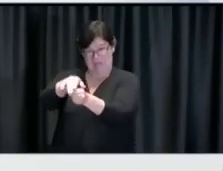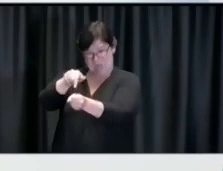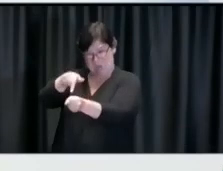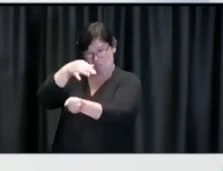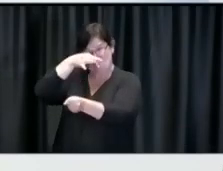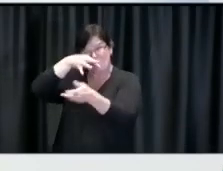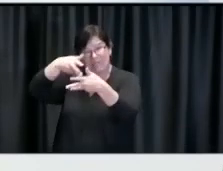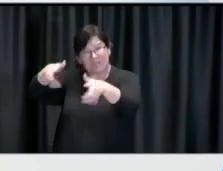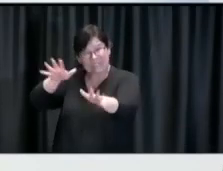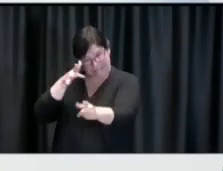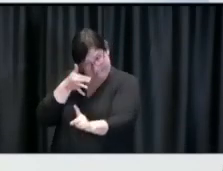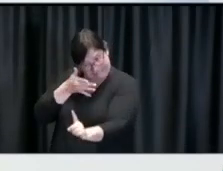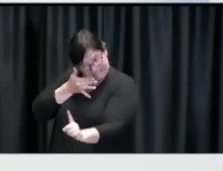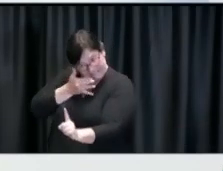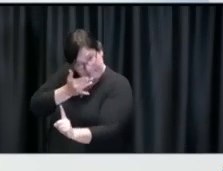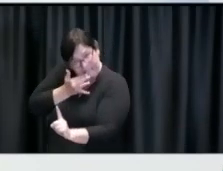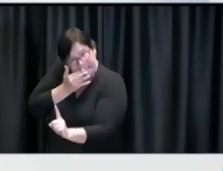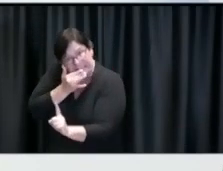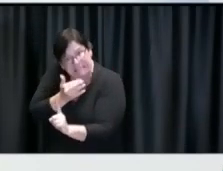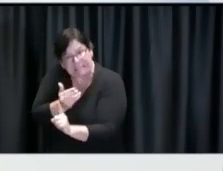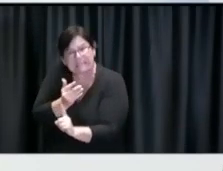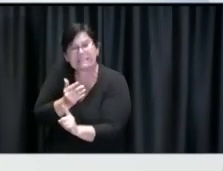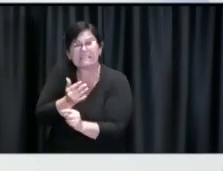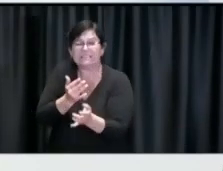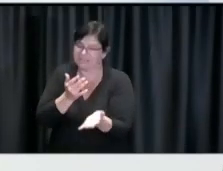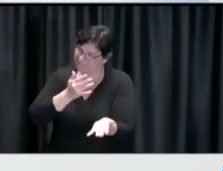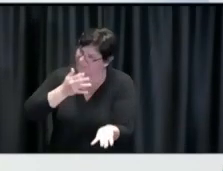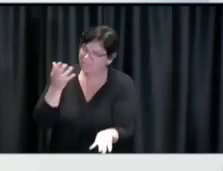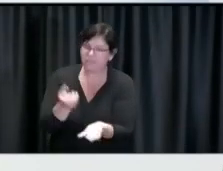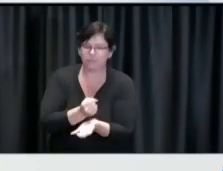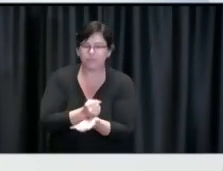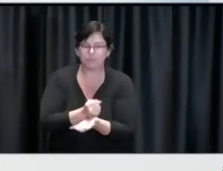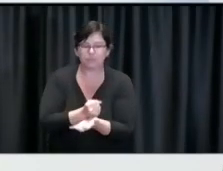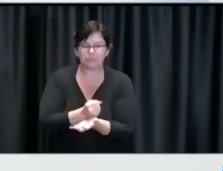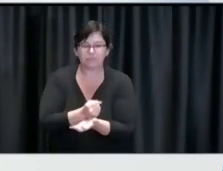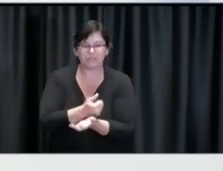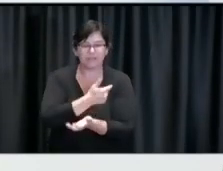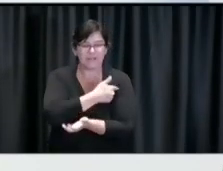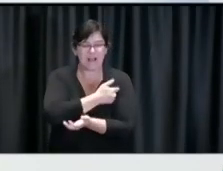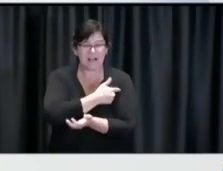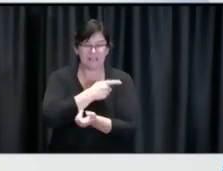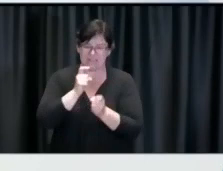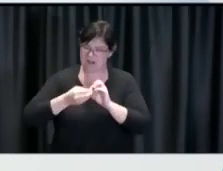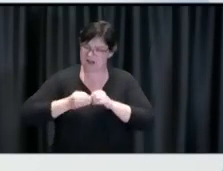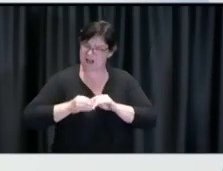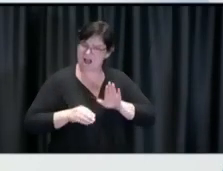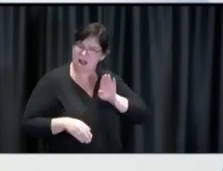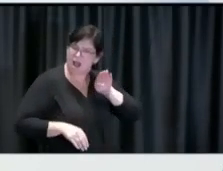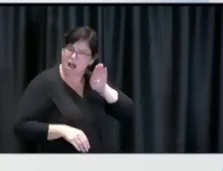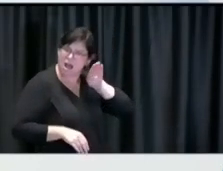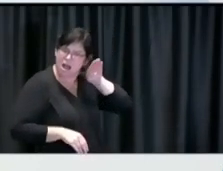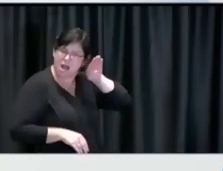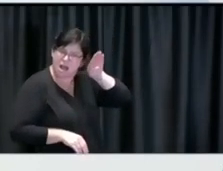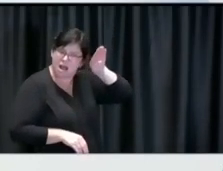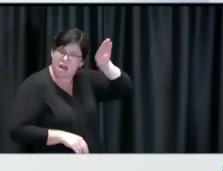Right now, the single biggest risk to your health is not being vaccinated.